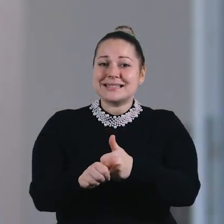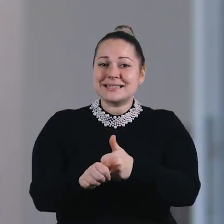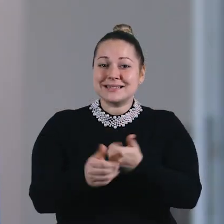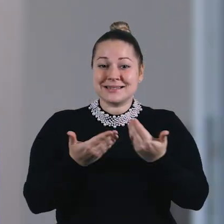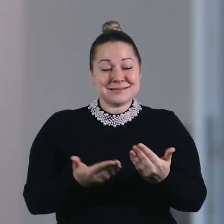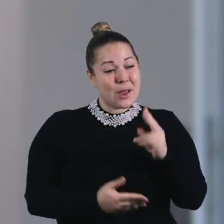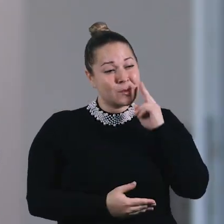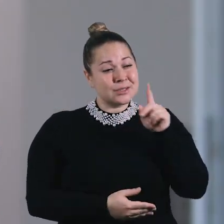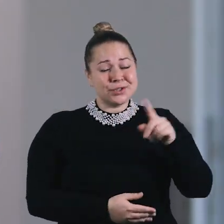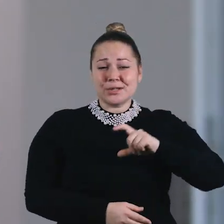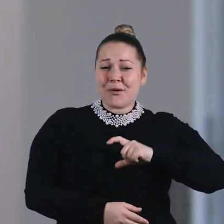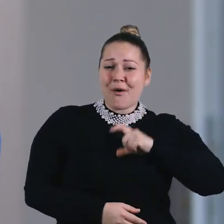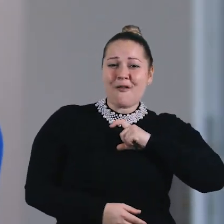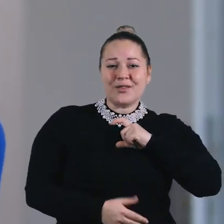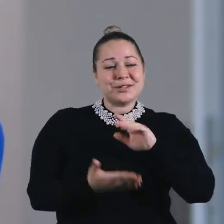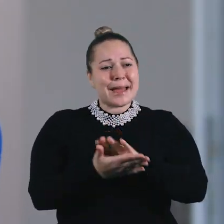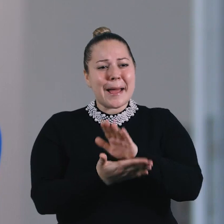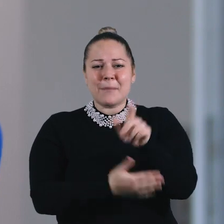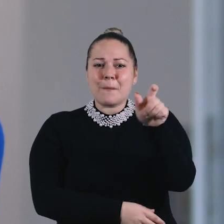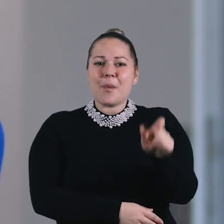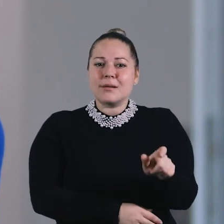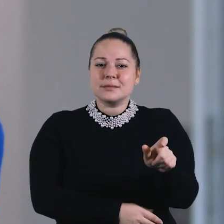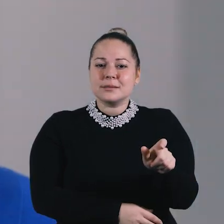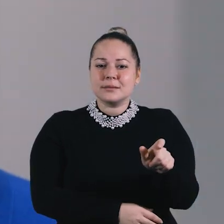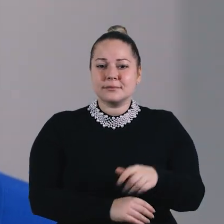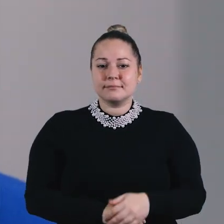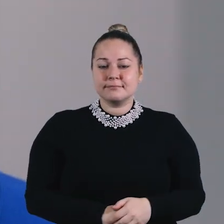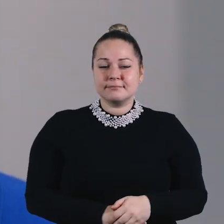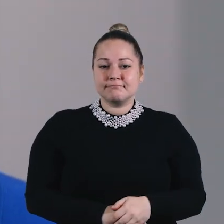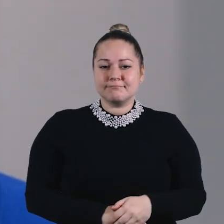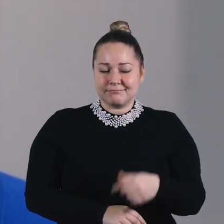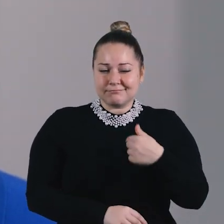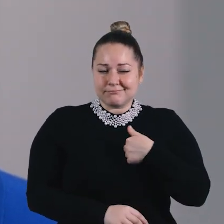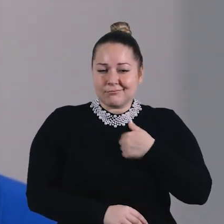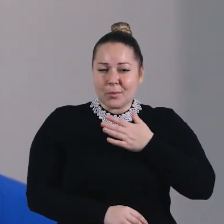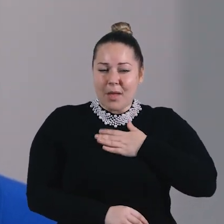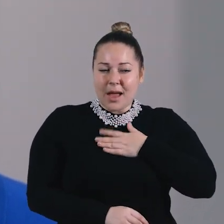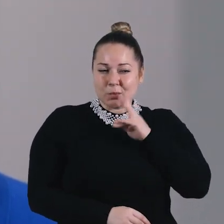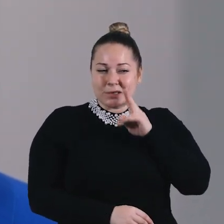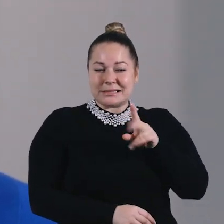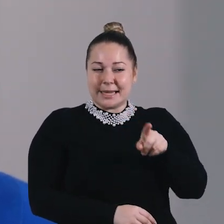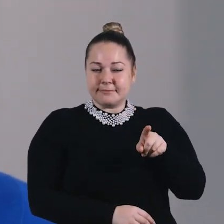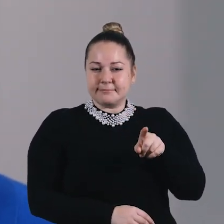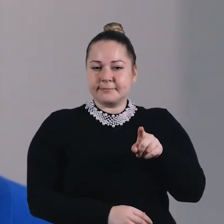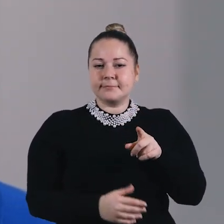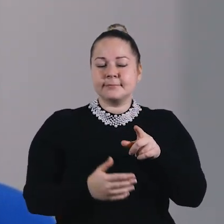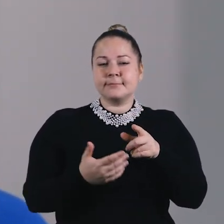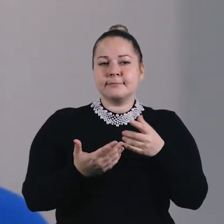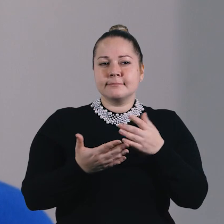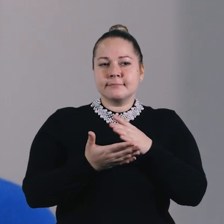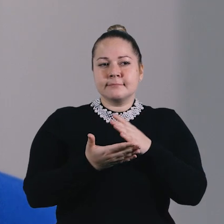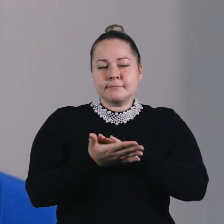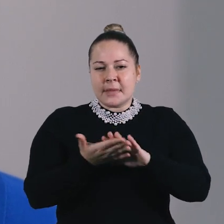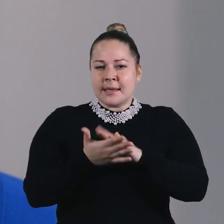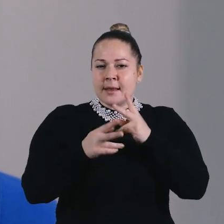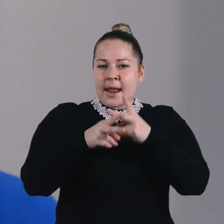We can see that she is confident and happy person. I would like to see that carers